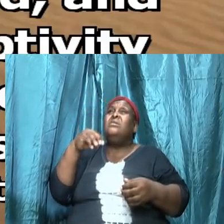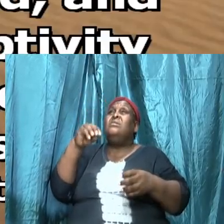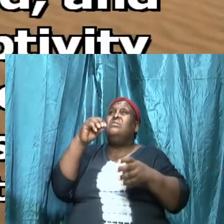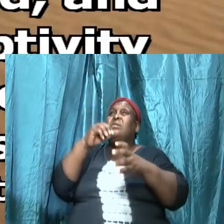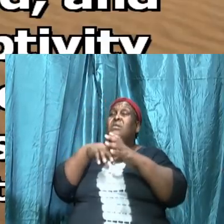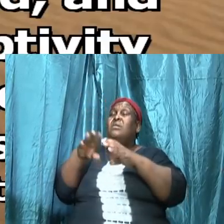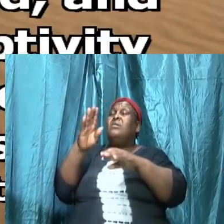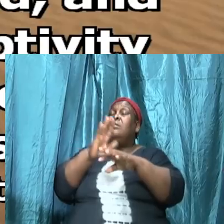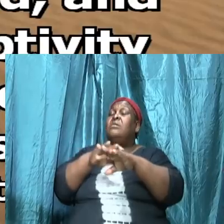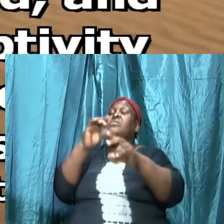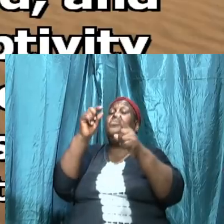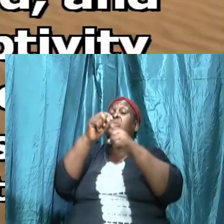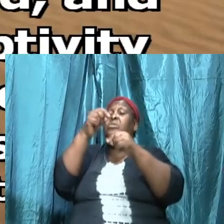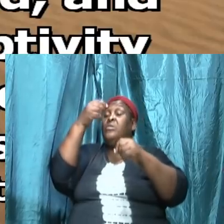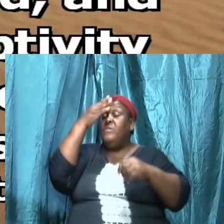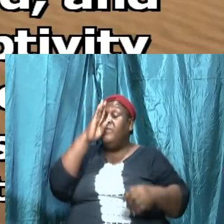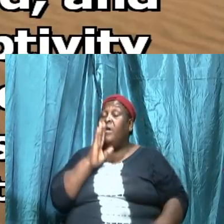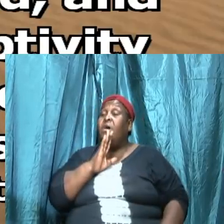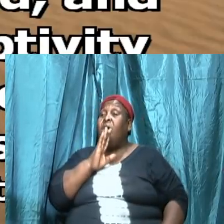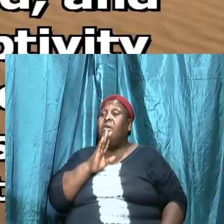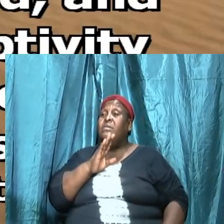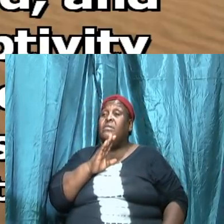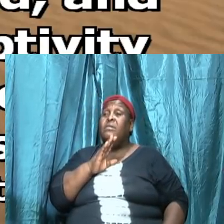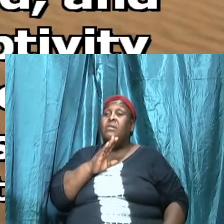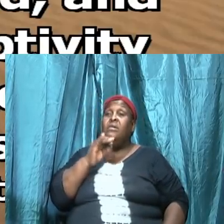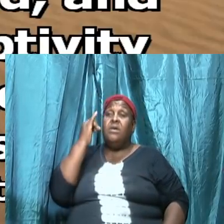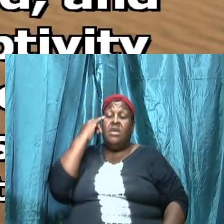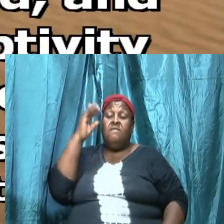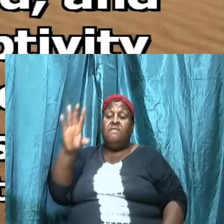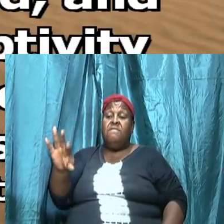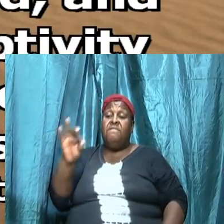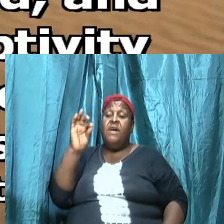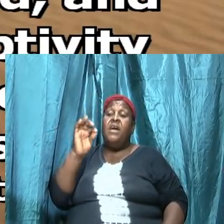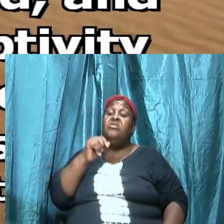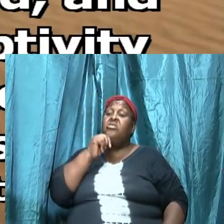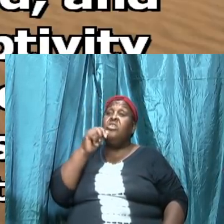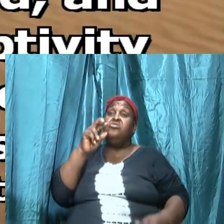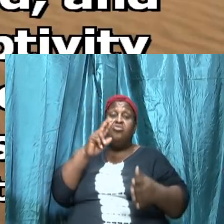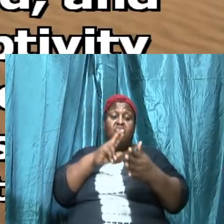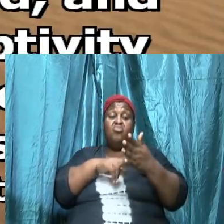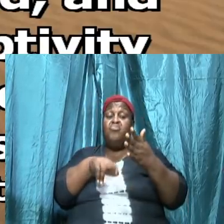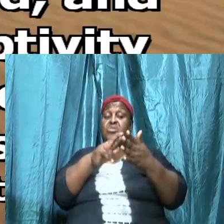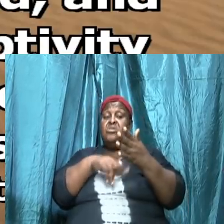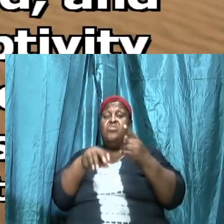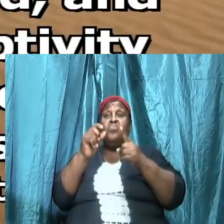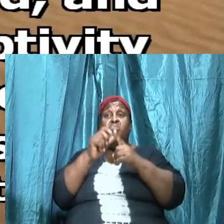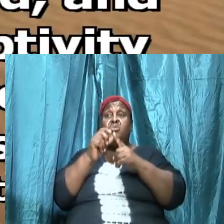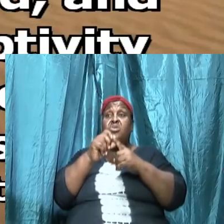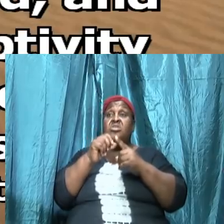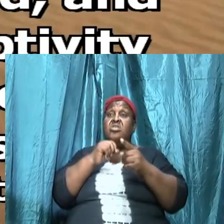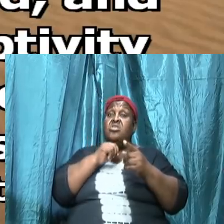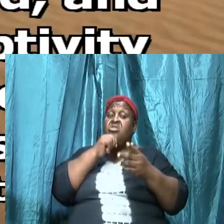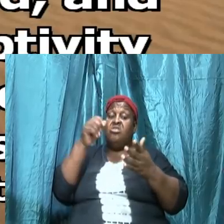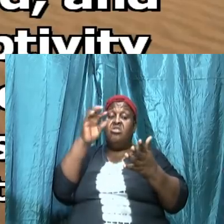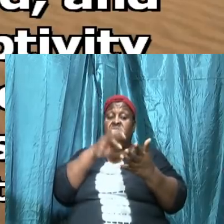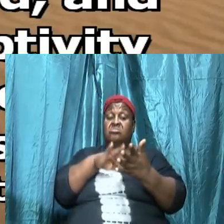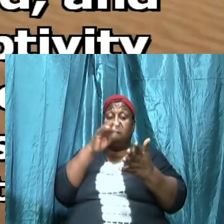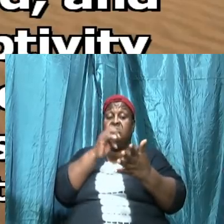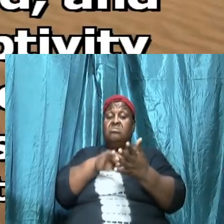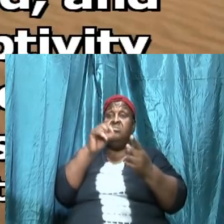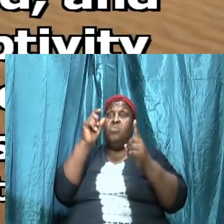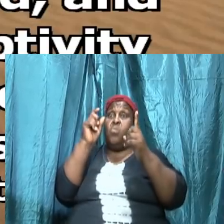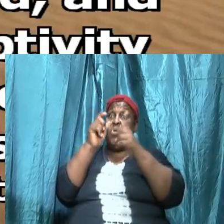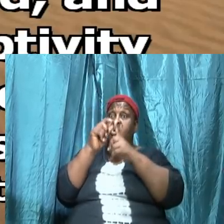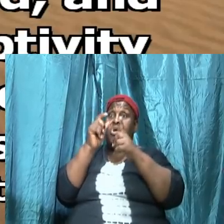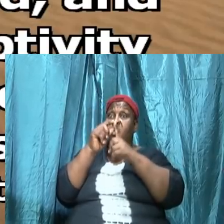of God if we find that we are not reading the word if we find that we are not studying the word if we find